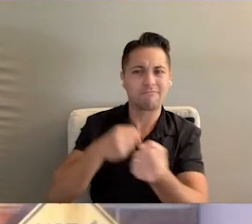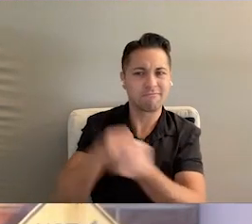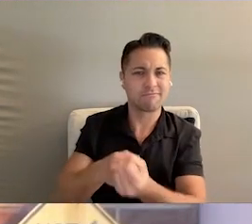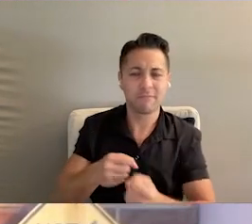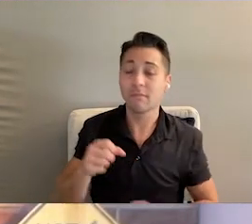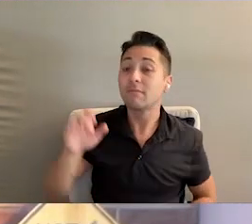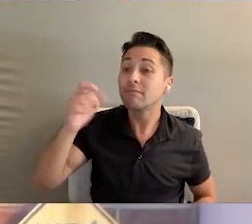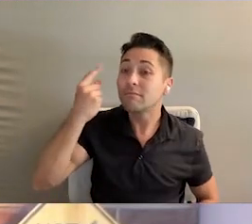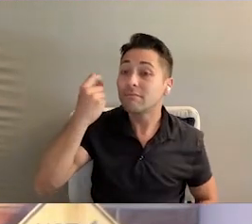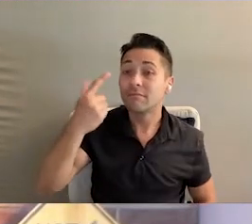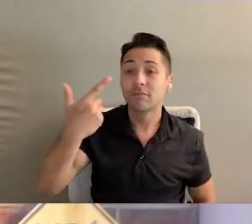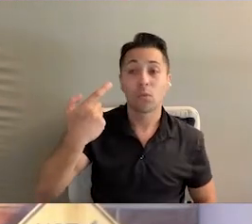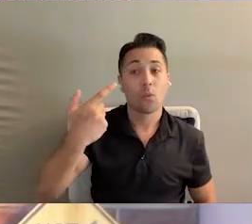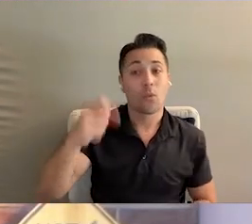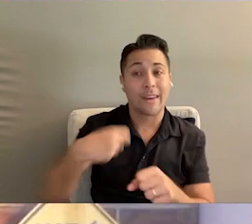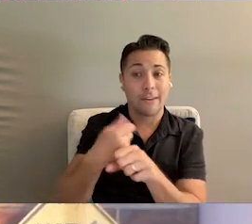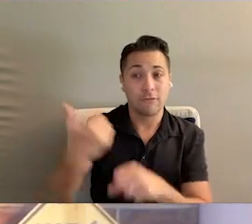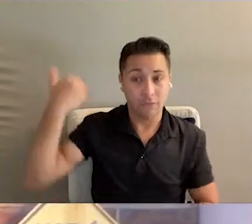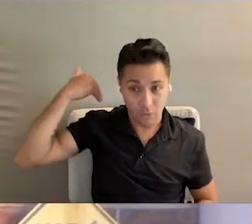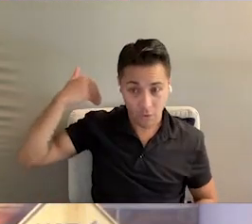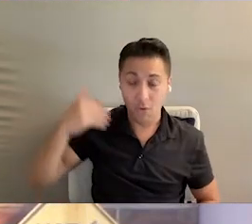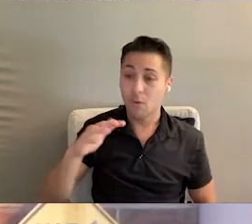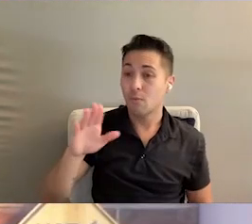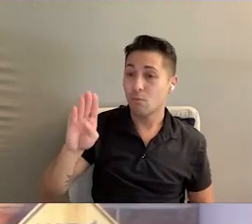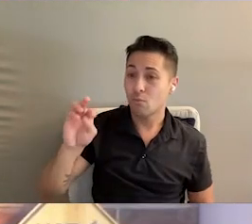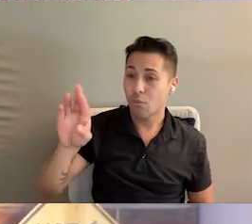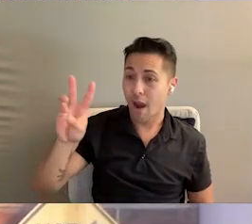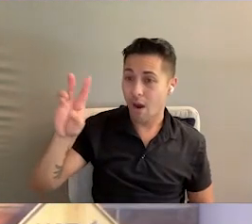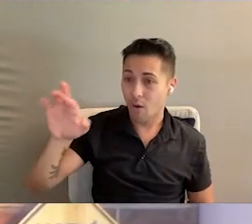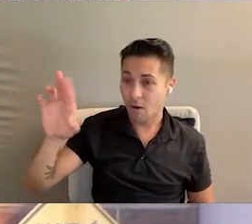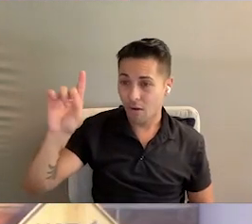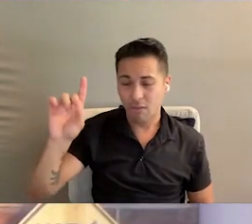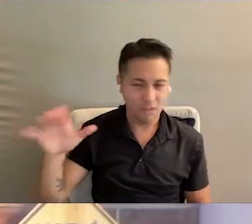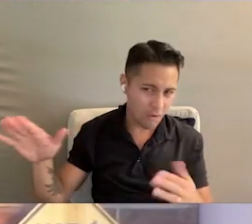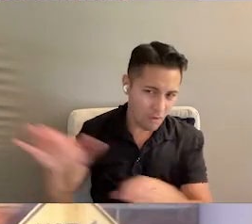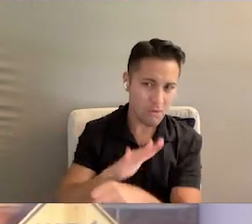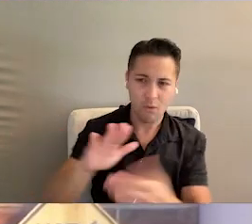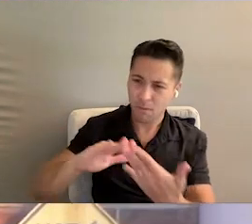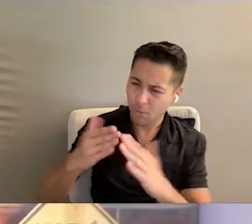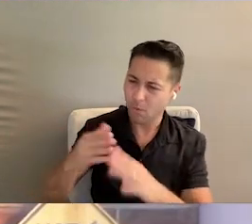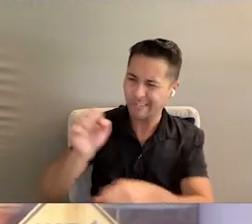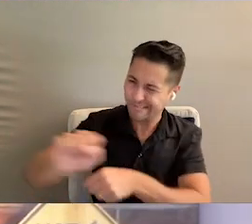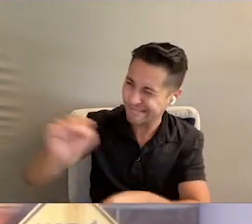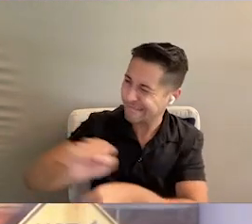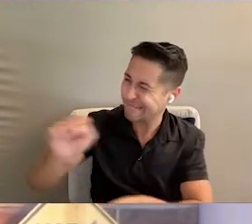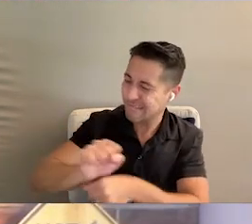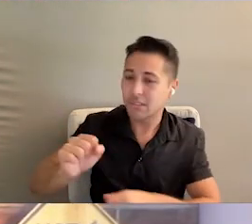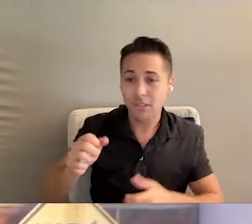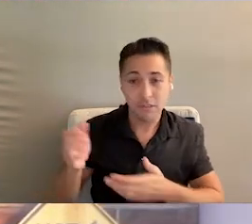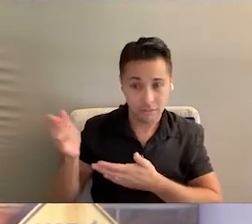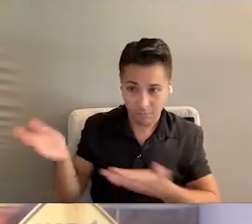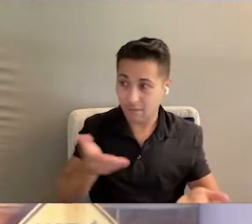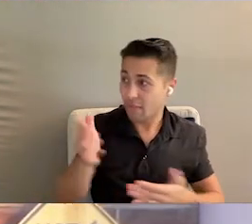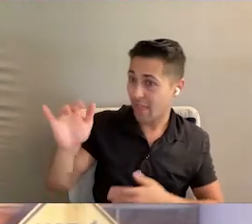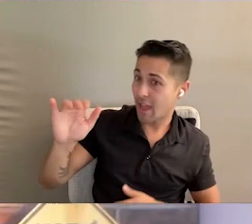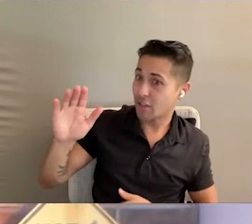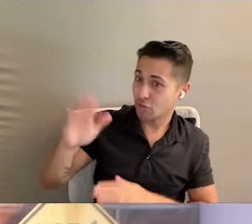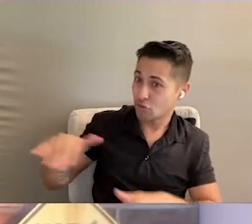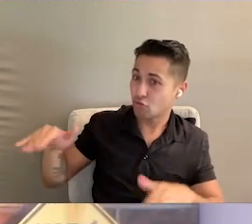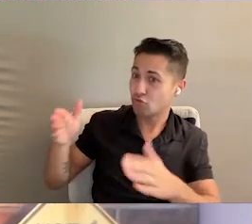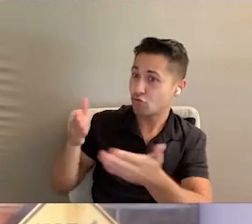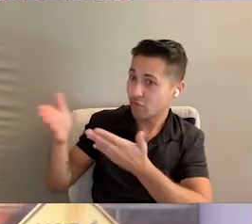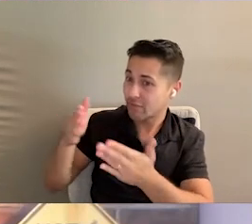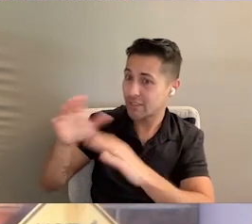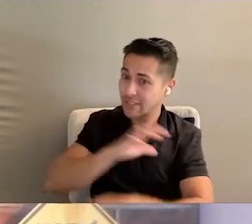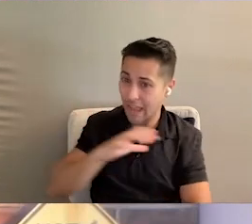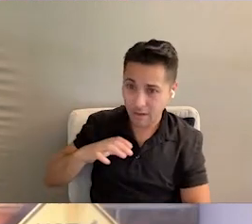21 years ago now, Broward, the entire community worked hard to bring the Children's Services Council